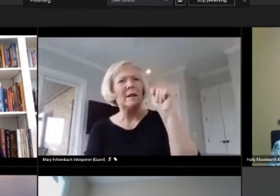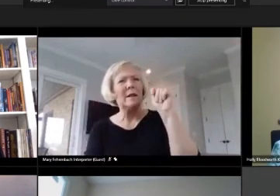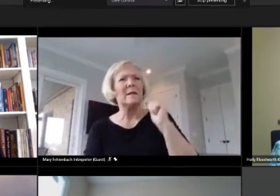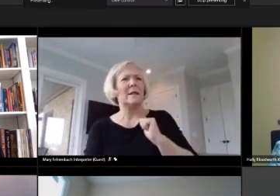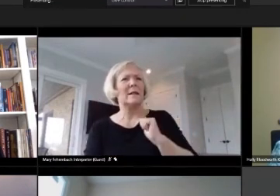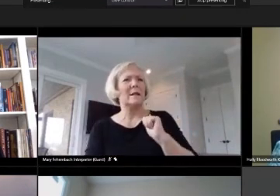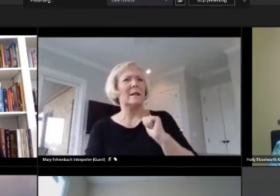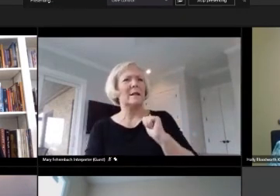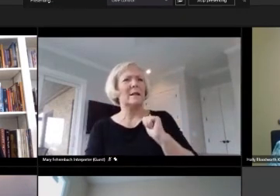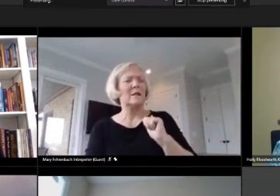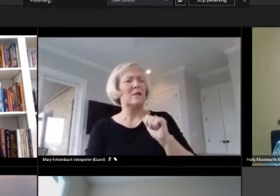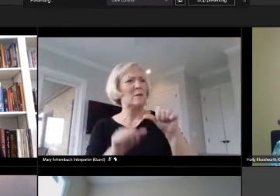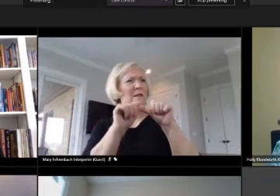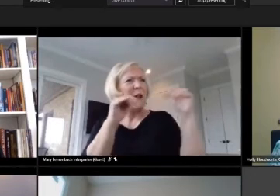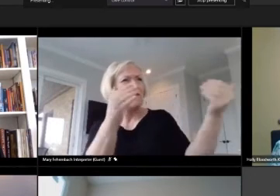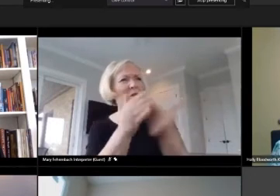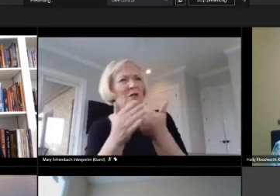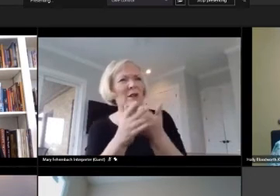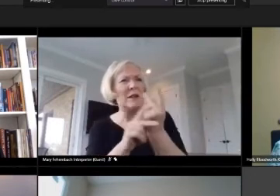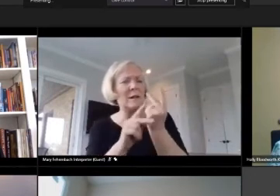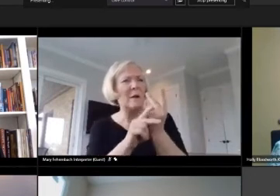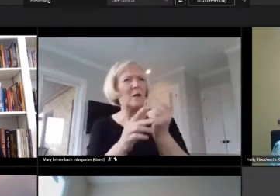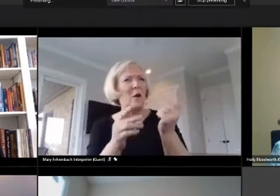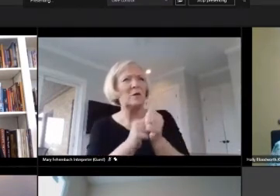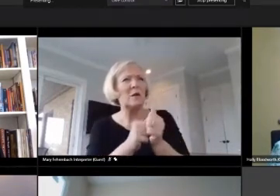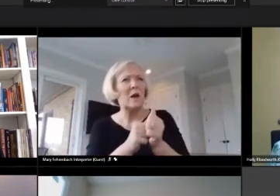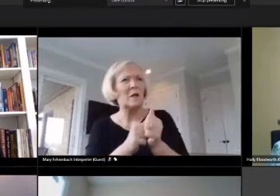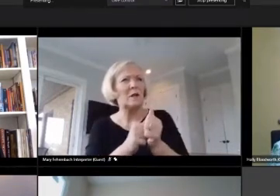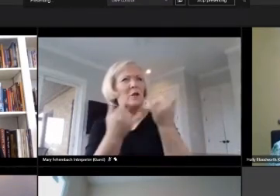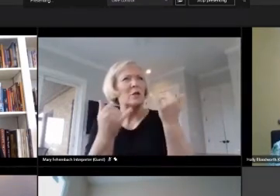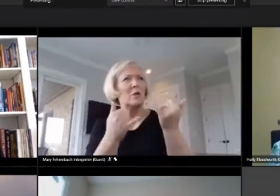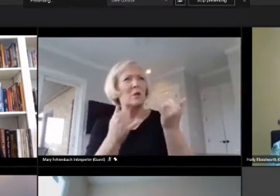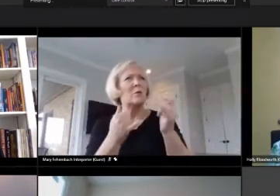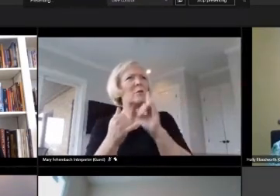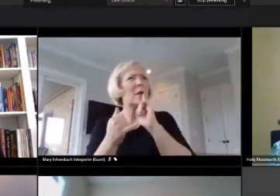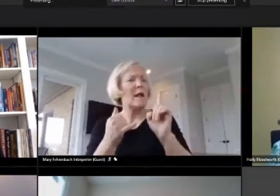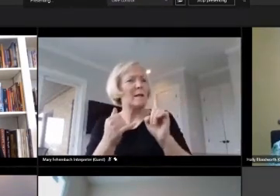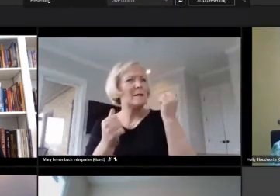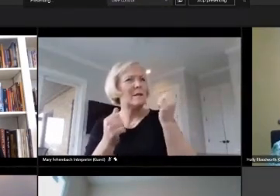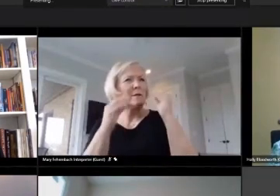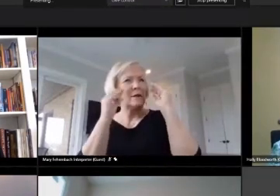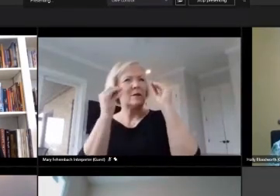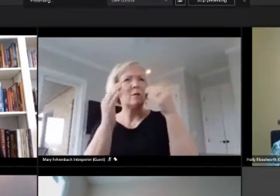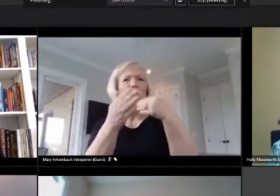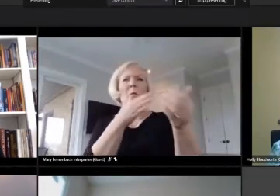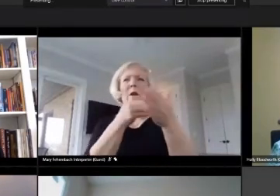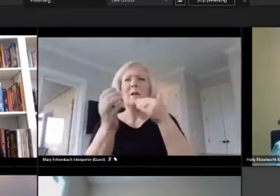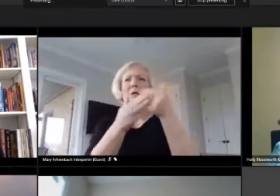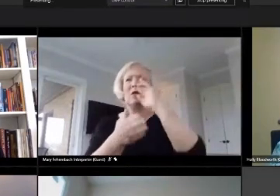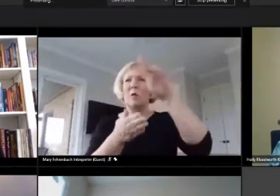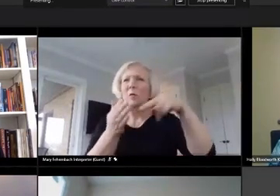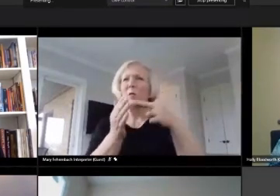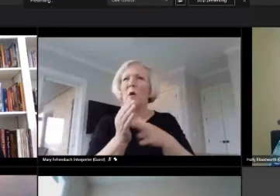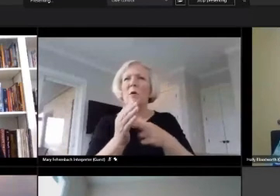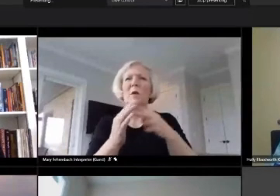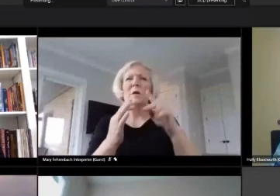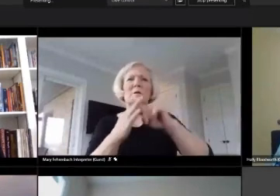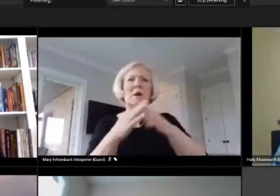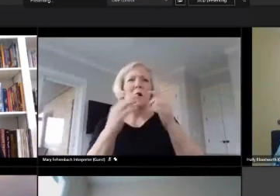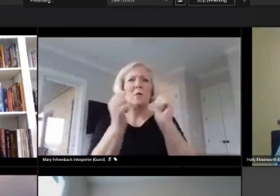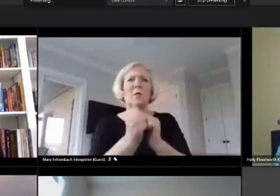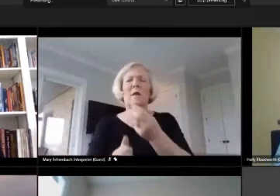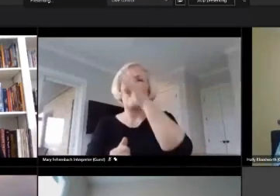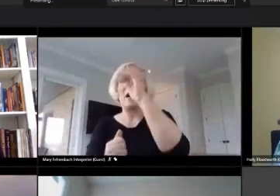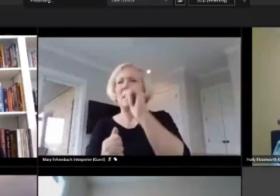fresh and keep a close pulse on the current realities of teaching in whatever role you currently serve? We'll start with Holly, then move to Erica,